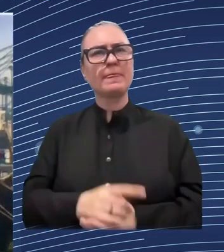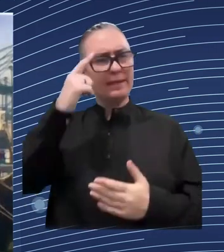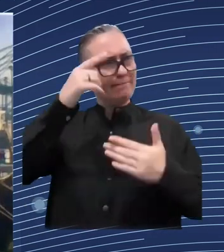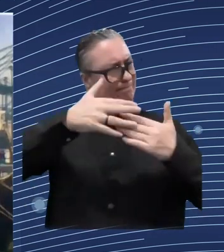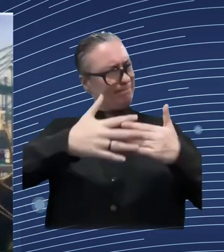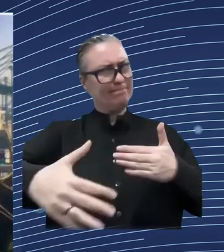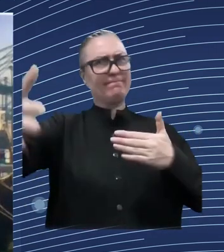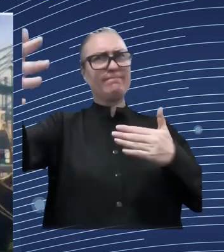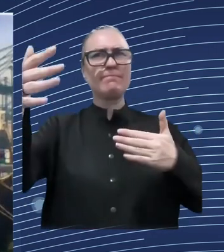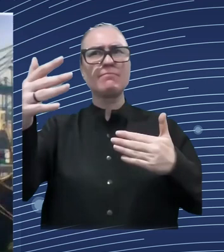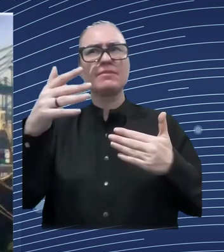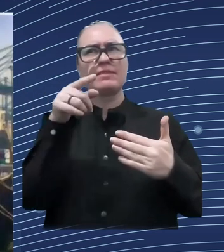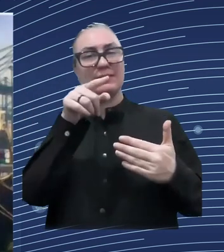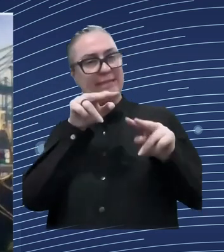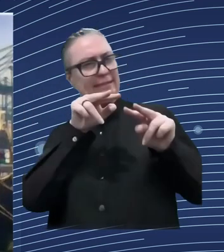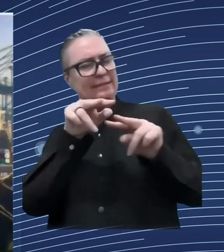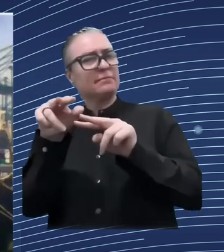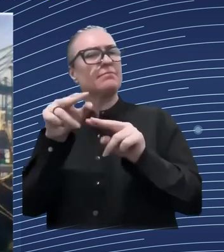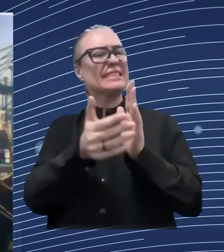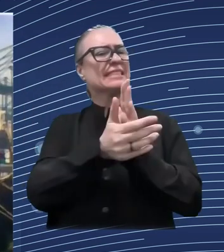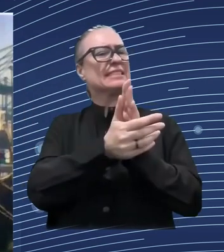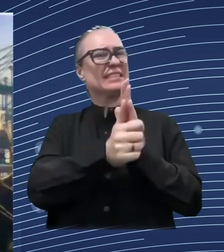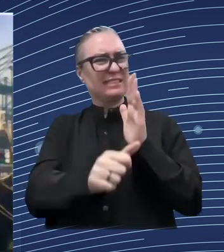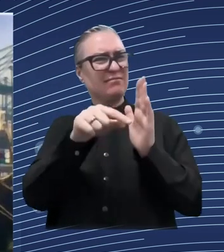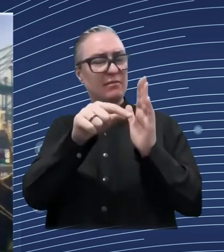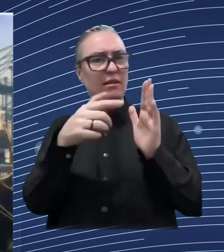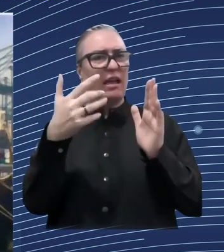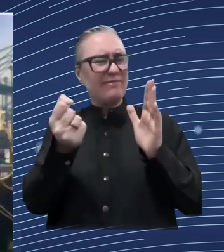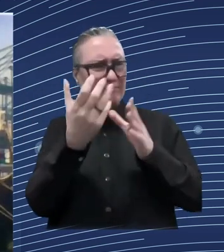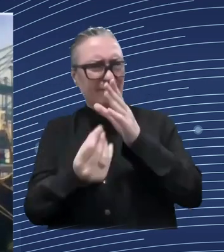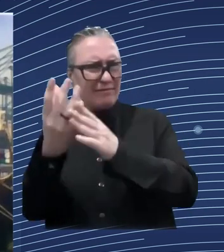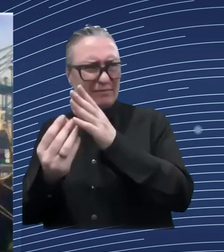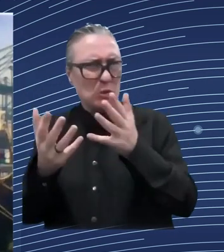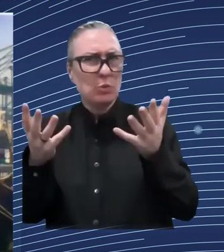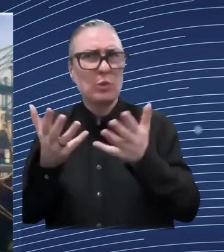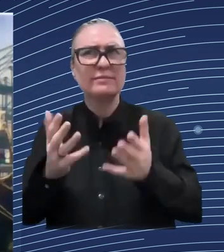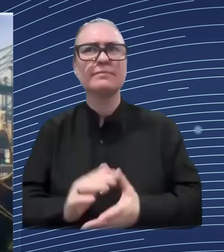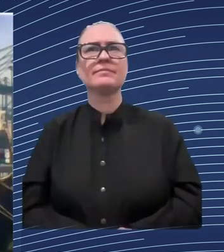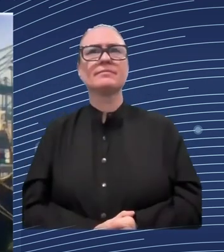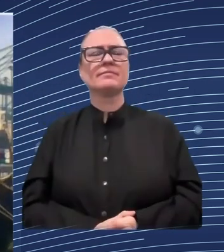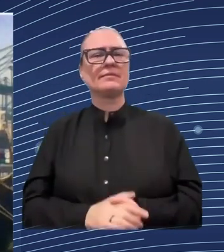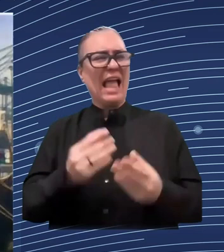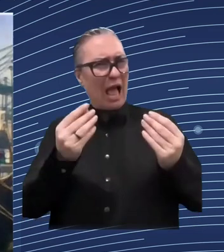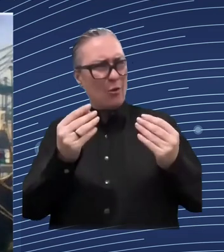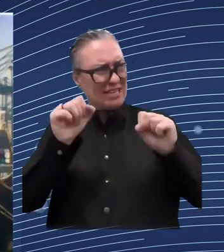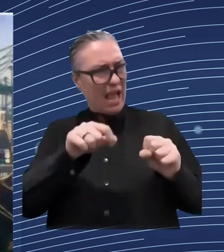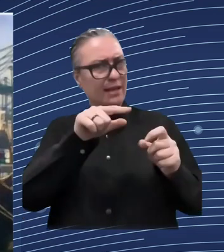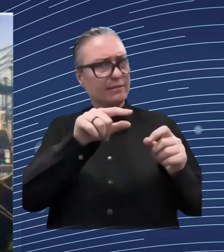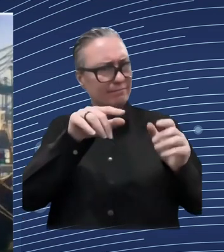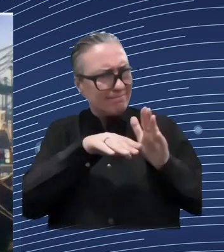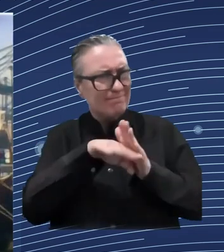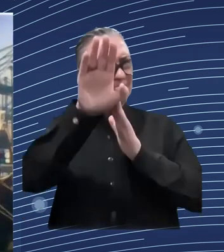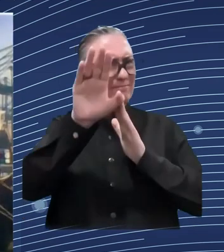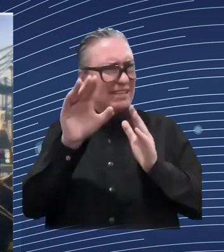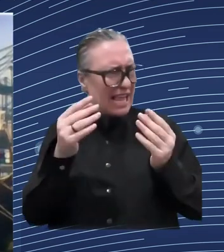thank you uh barbara first of all i have a very strange microphone so let us hope it stays in in place